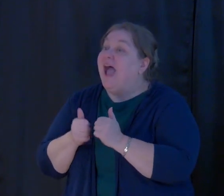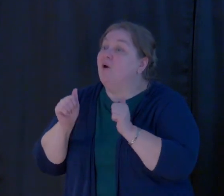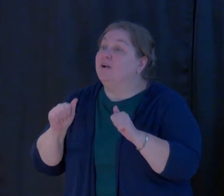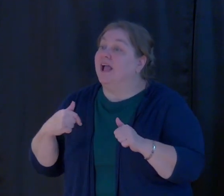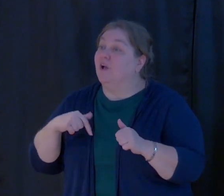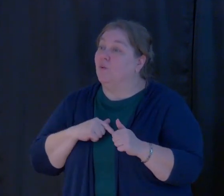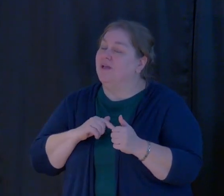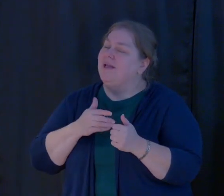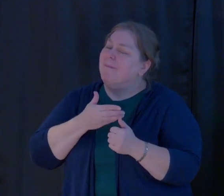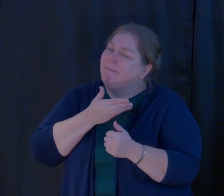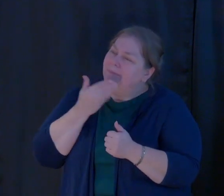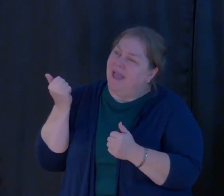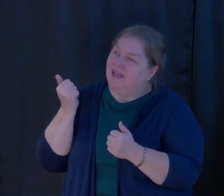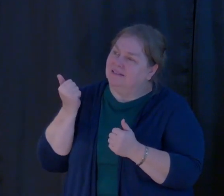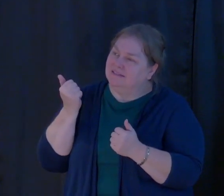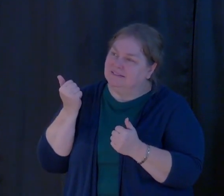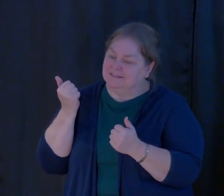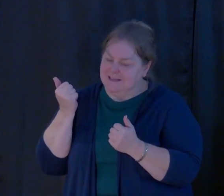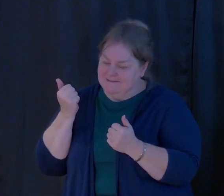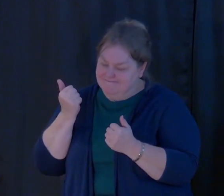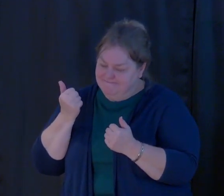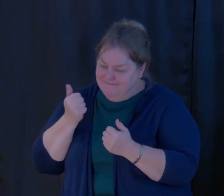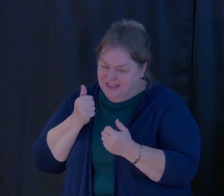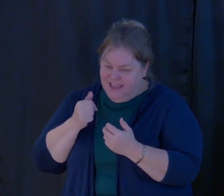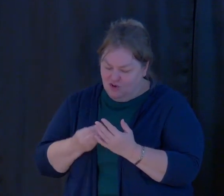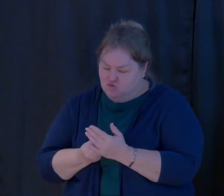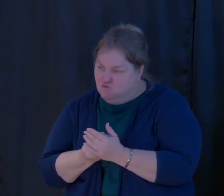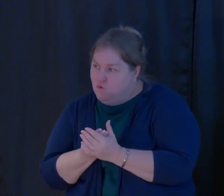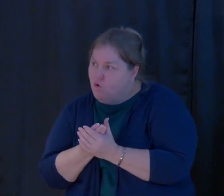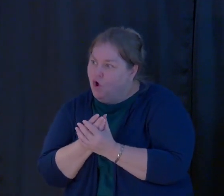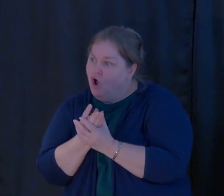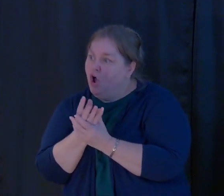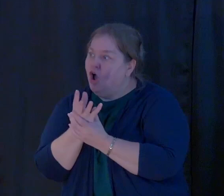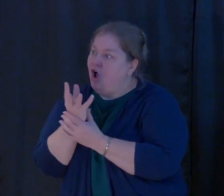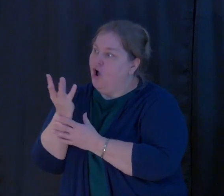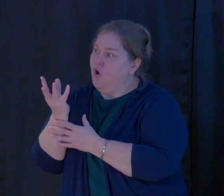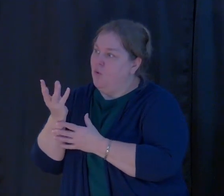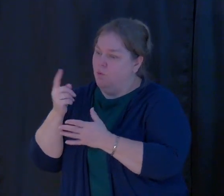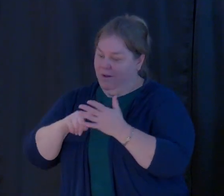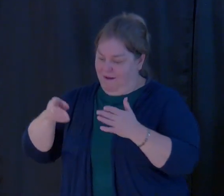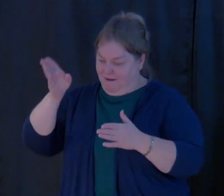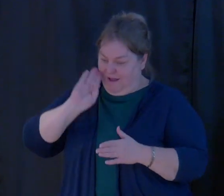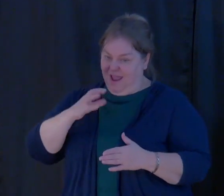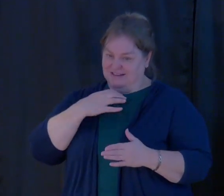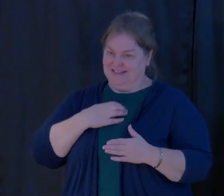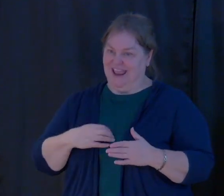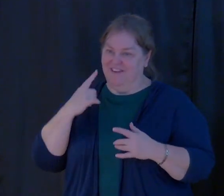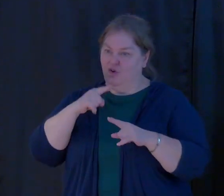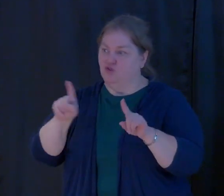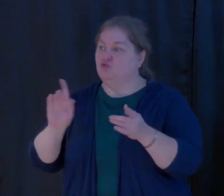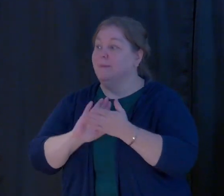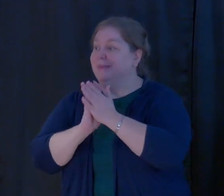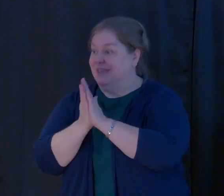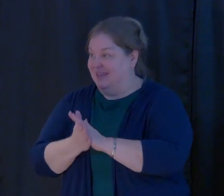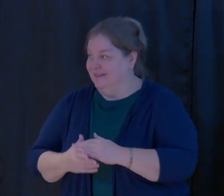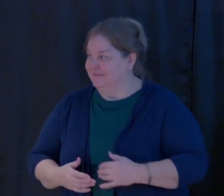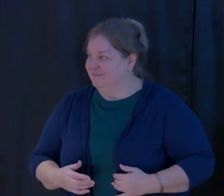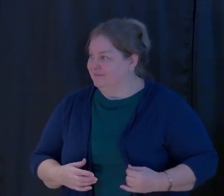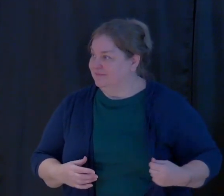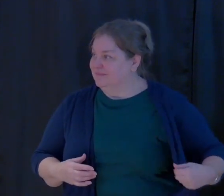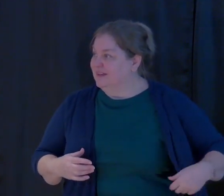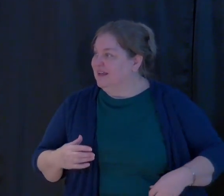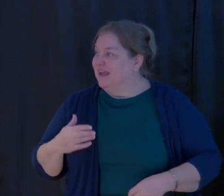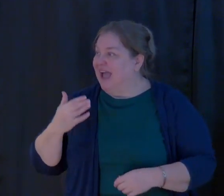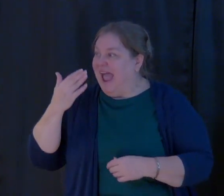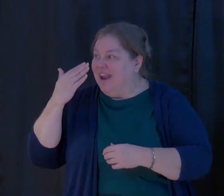able to best cultivate those possibilities that God desires for us to be? Because, friends, I don't care where you're at,